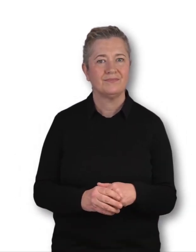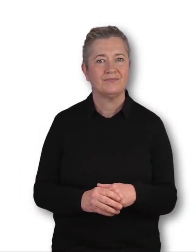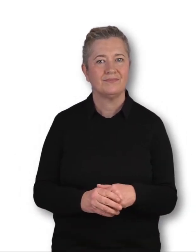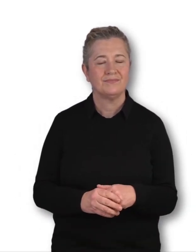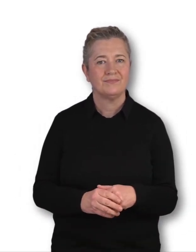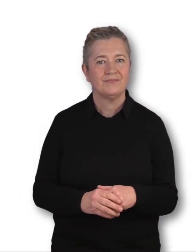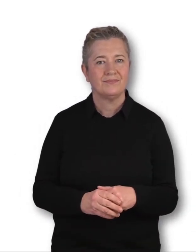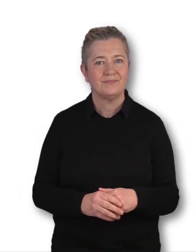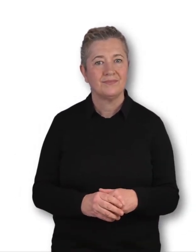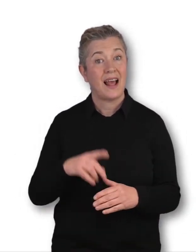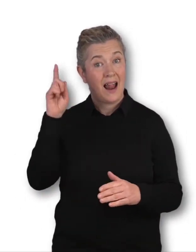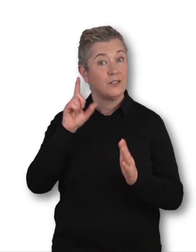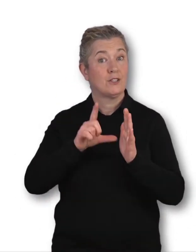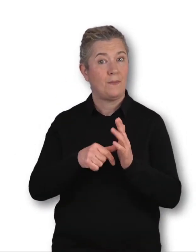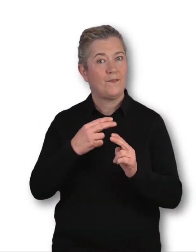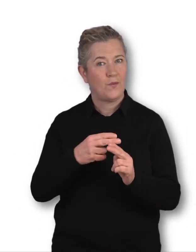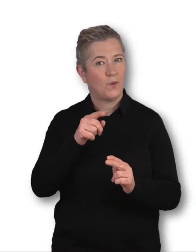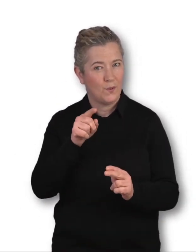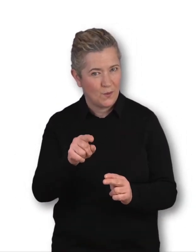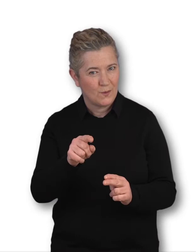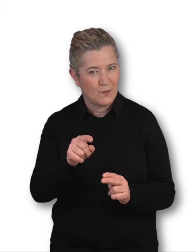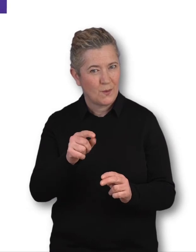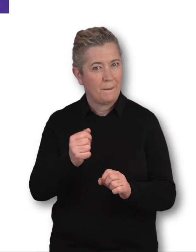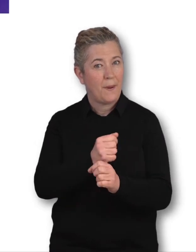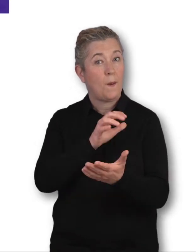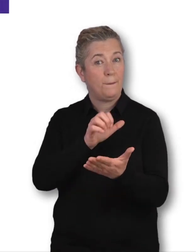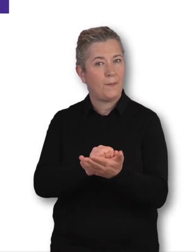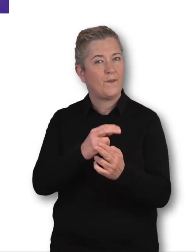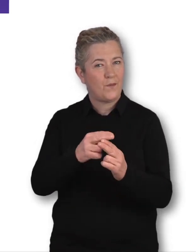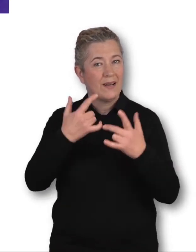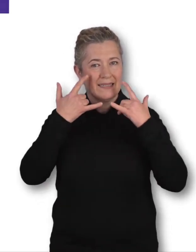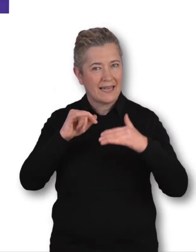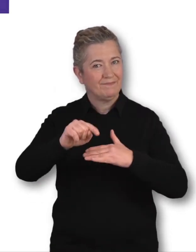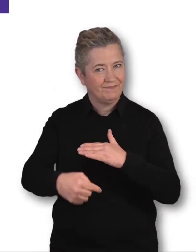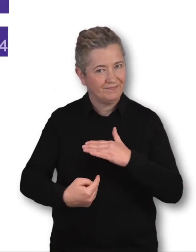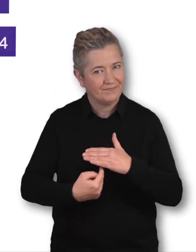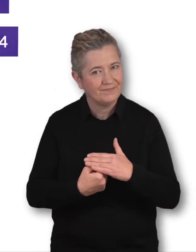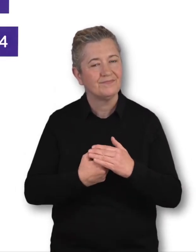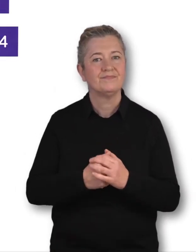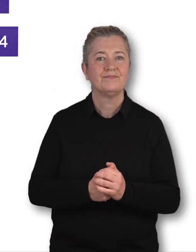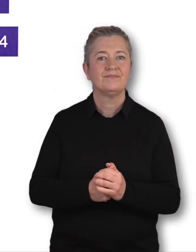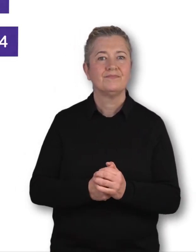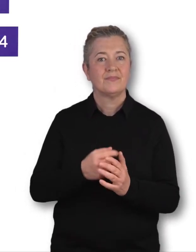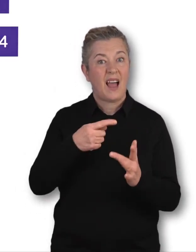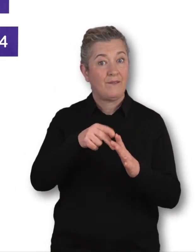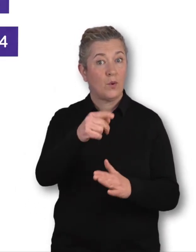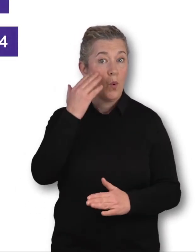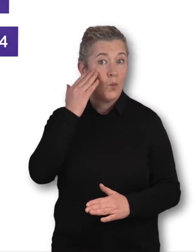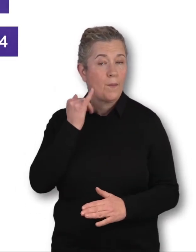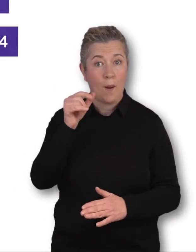So, is it time for you to book your cervical screening test appointment? If you're a woman or a person with a cervix,